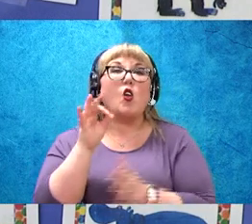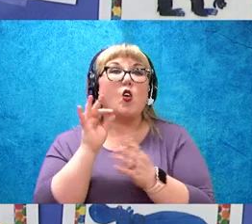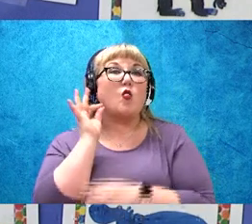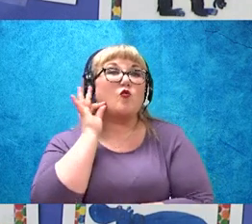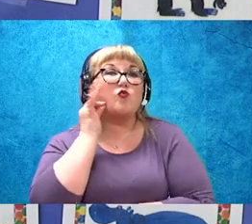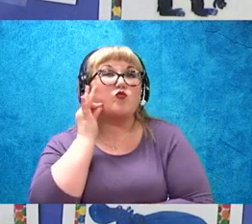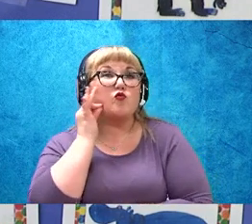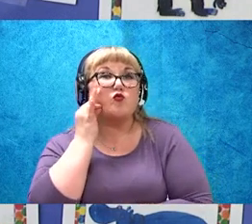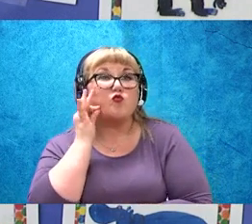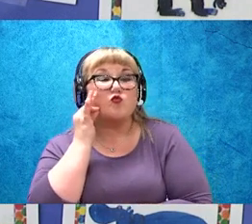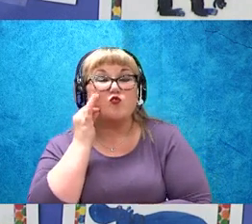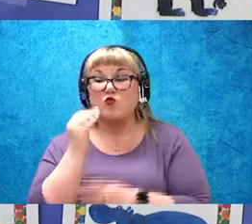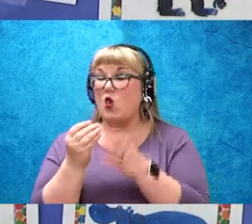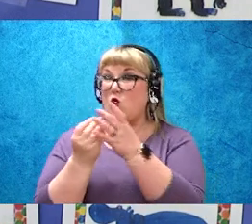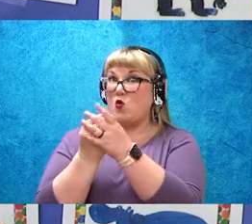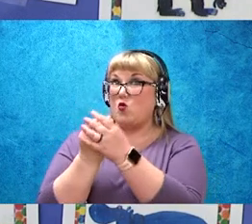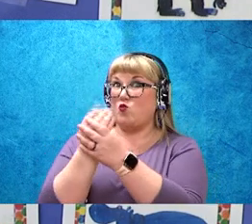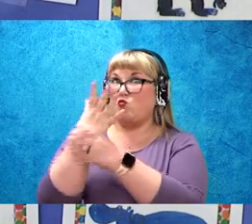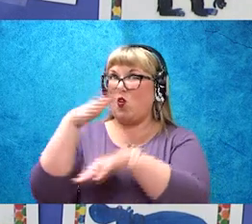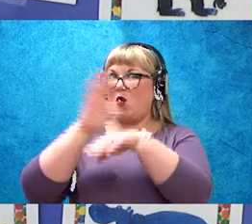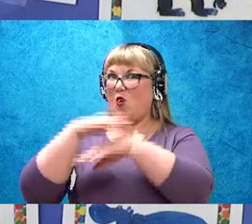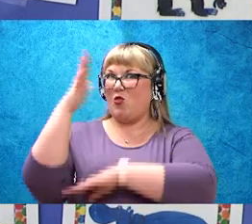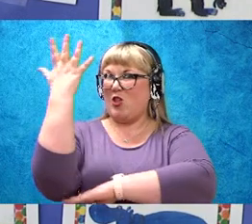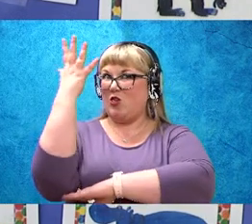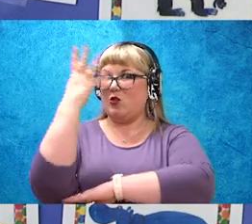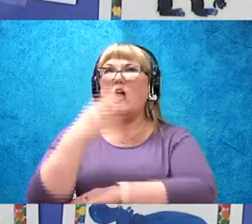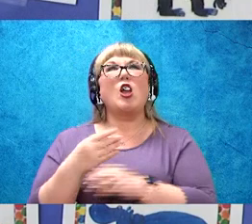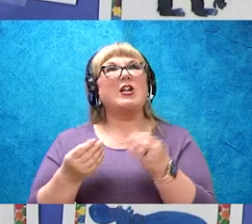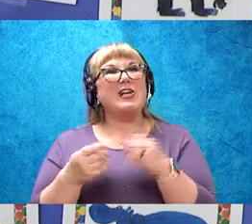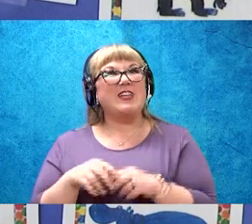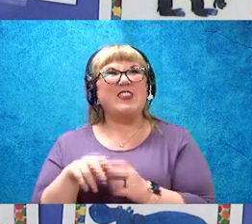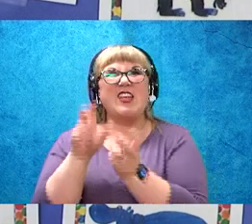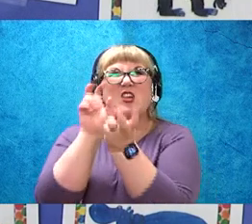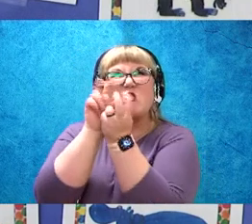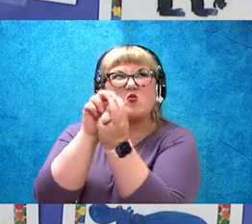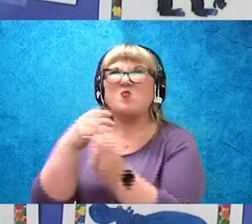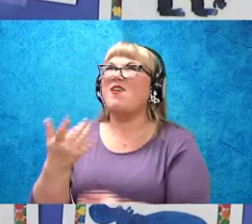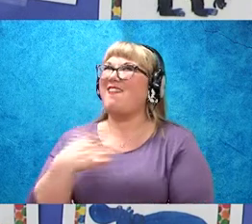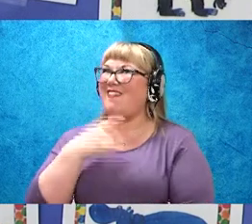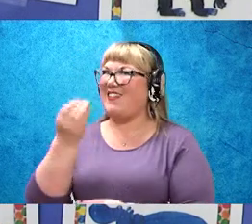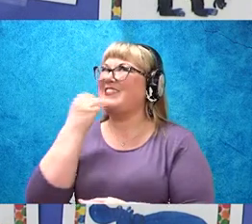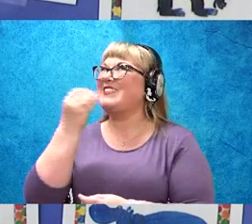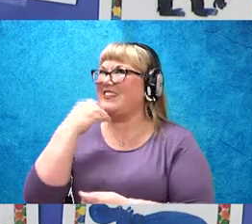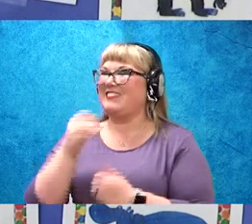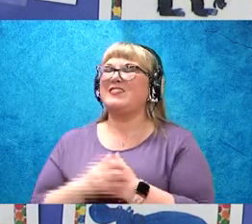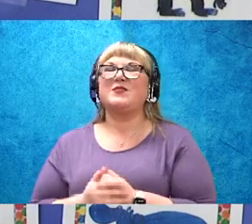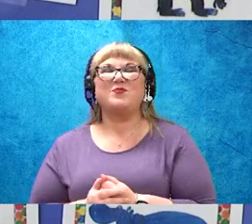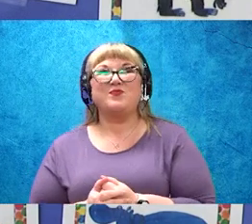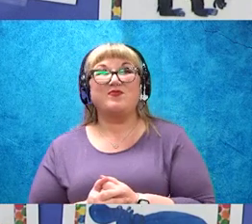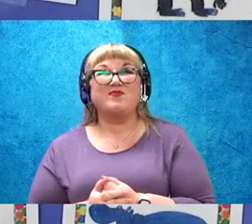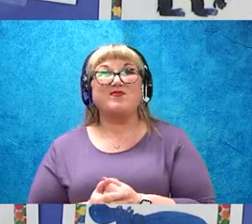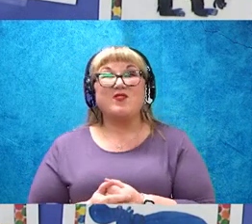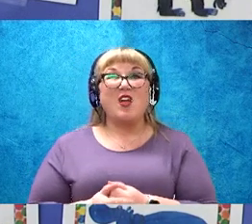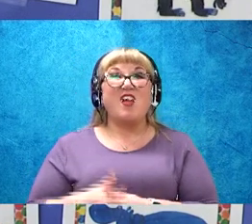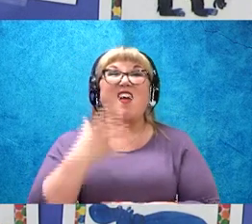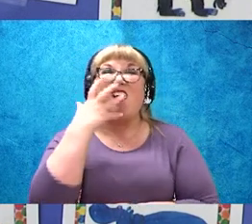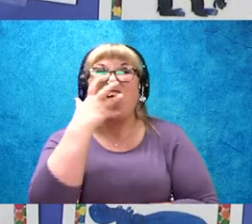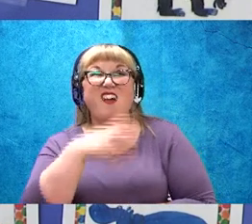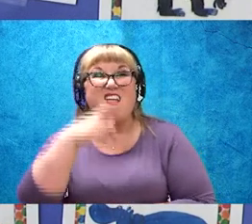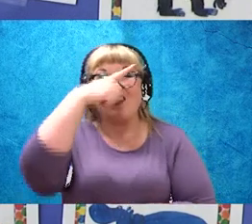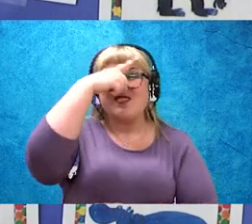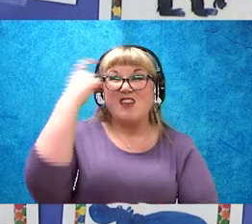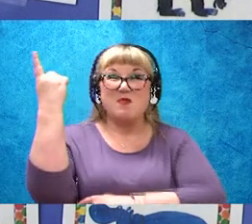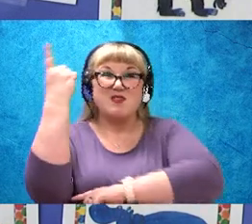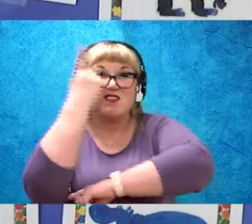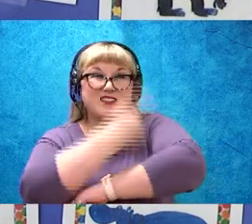growing on the tree. It makes a good meal for a chipmunk. Even on a hot summer day, you can